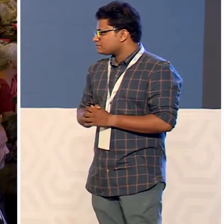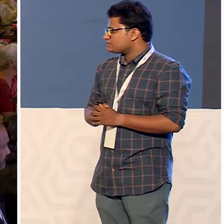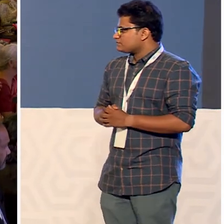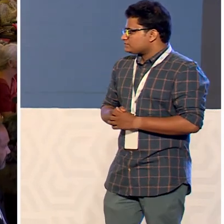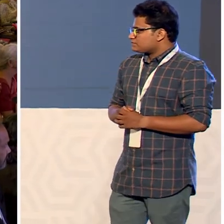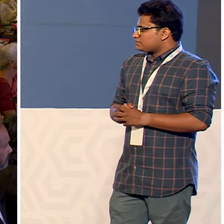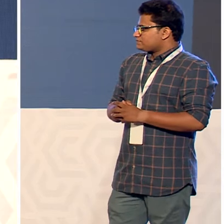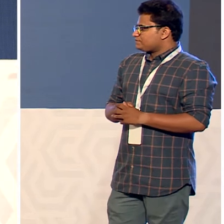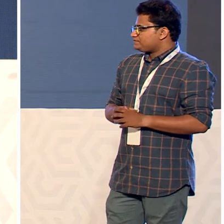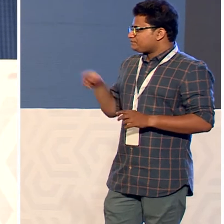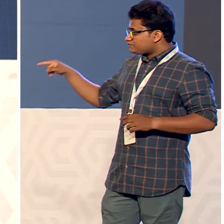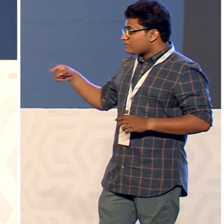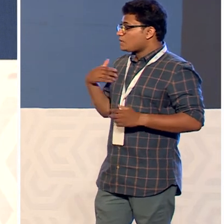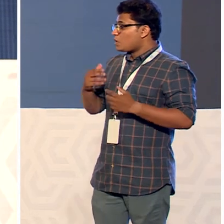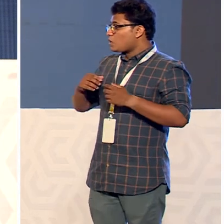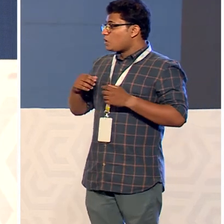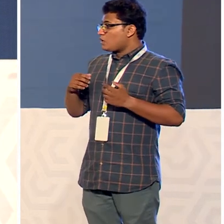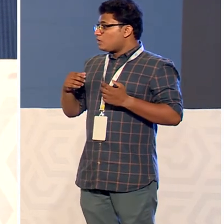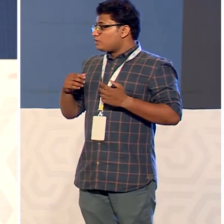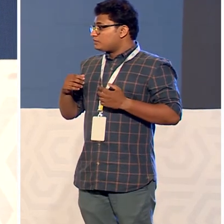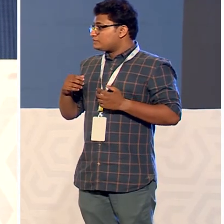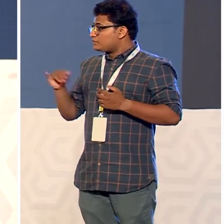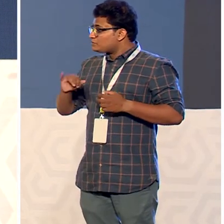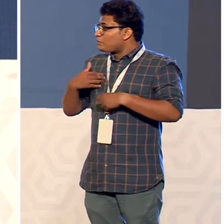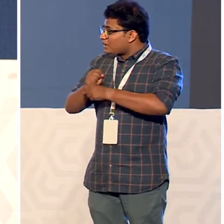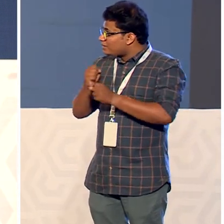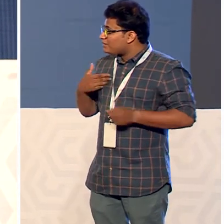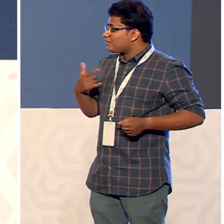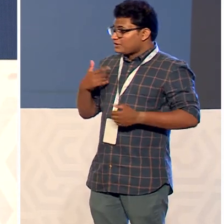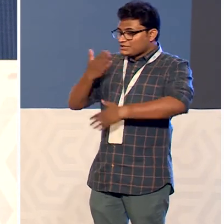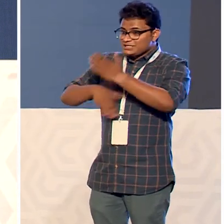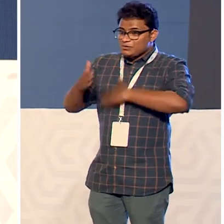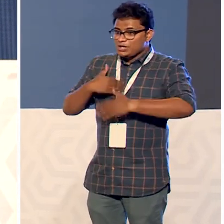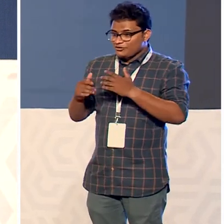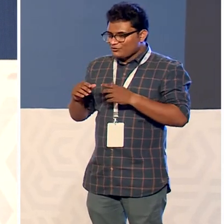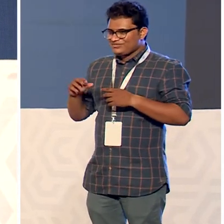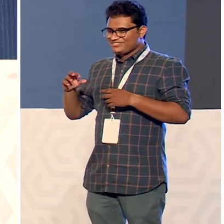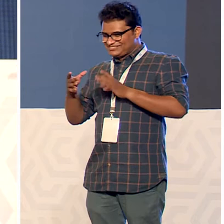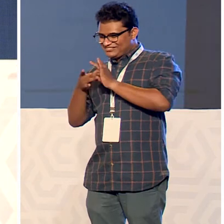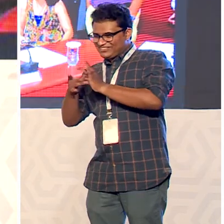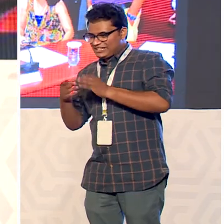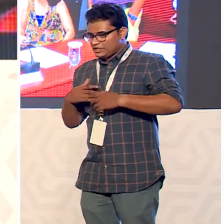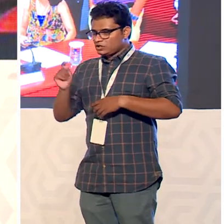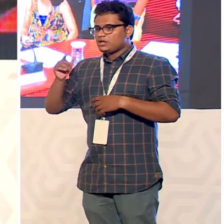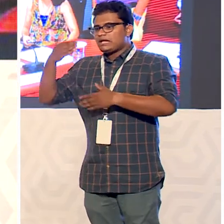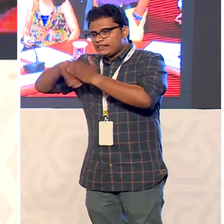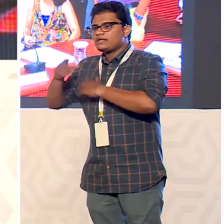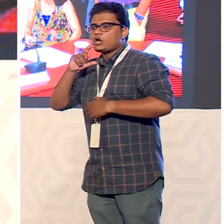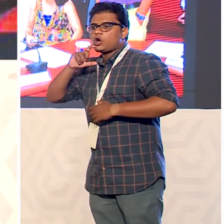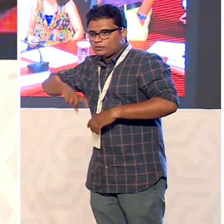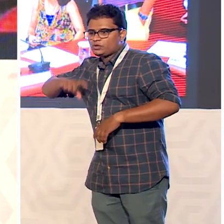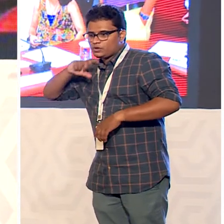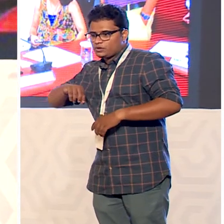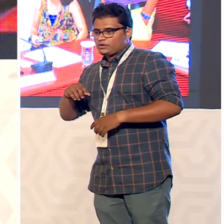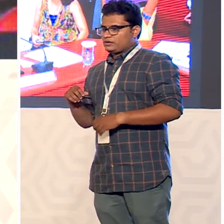built disabled friendly toilets on all the platforms of city railway station in coimbatul and